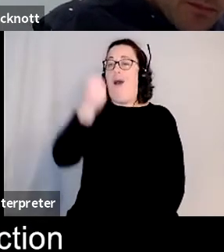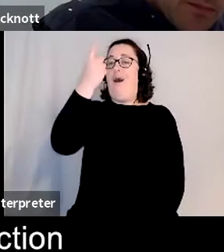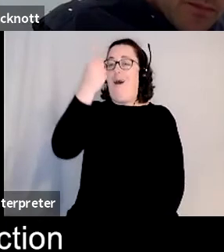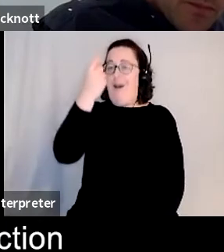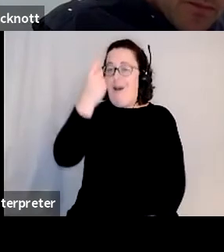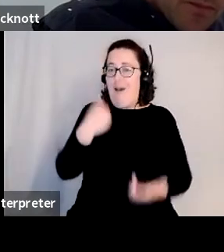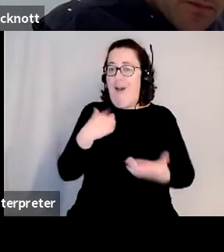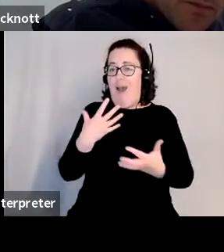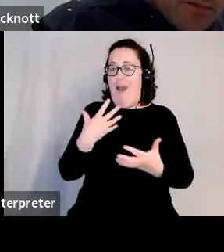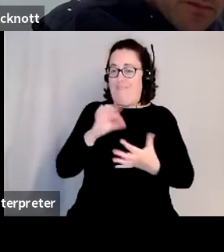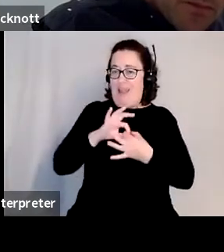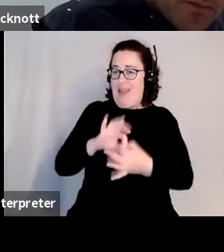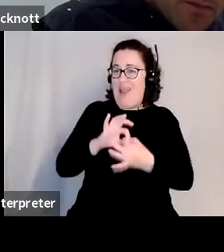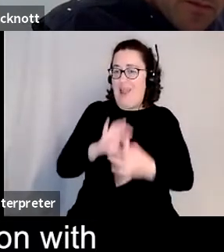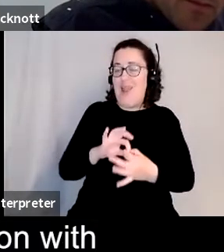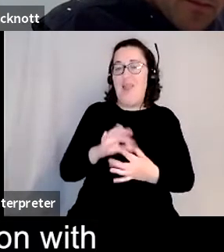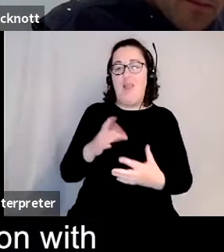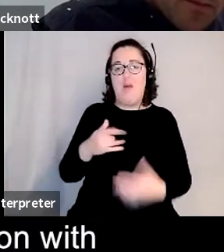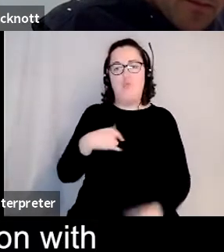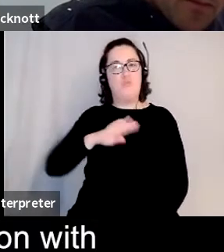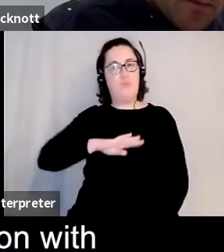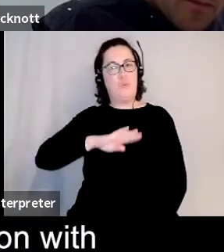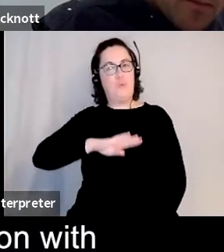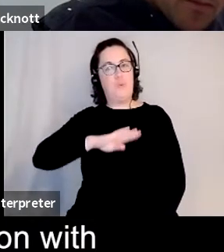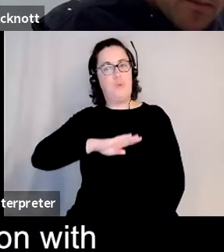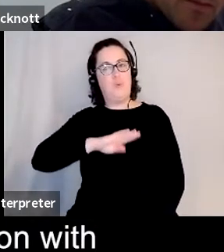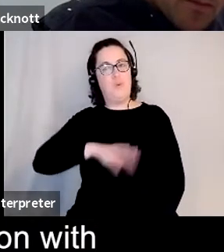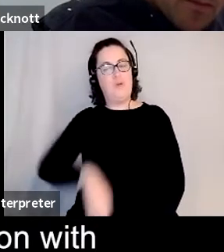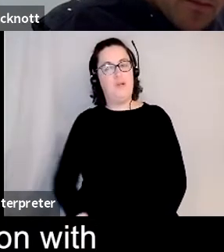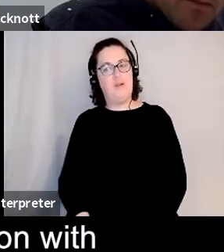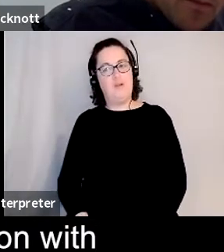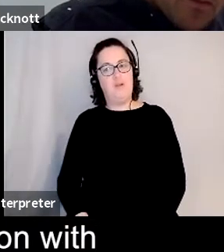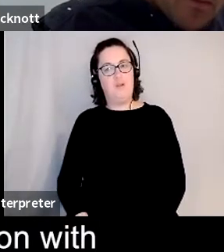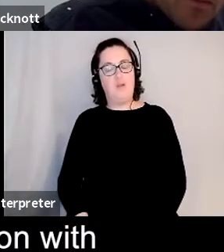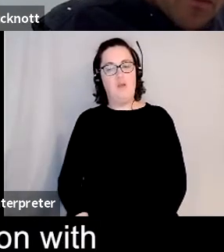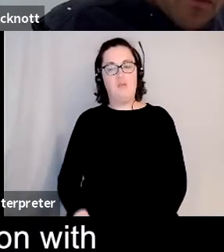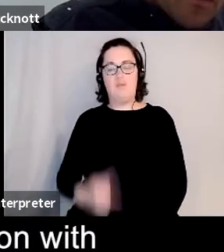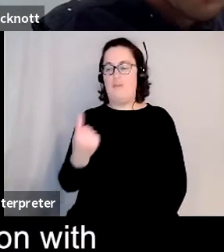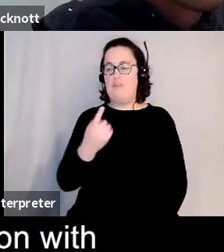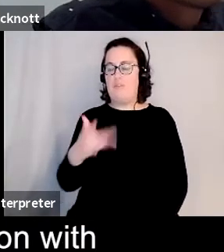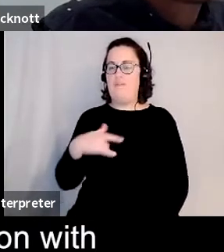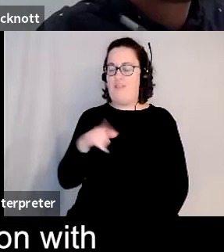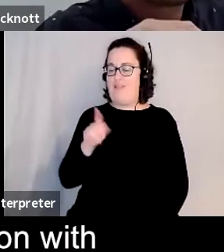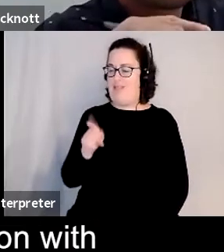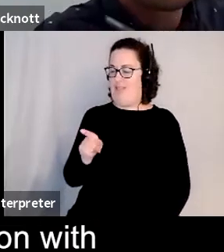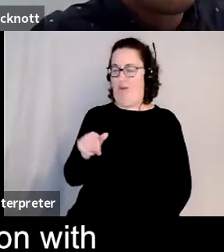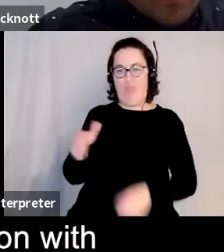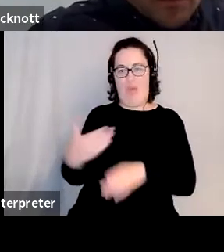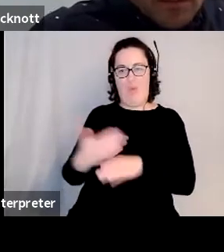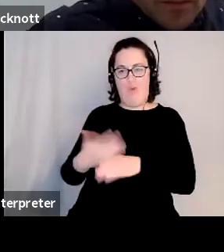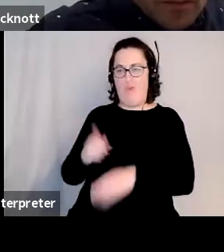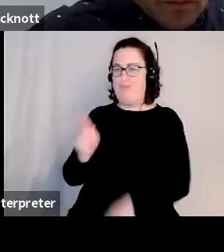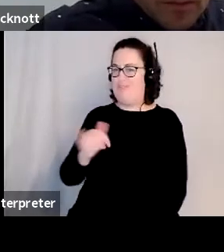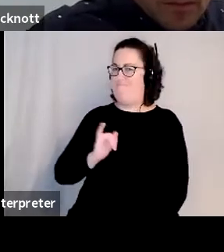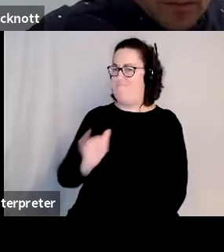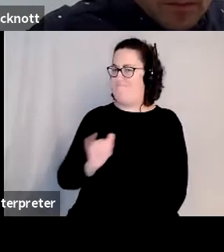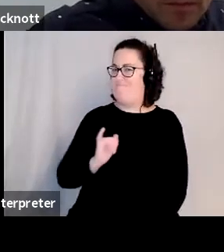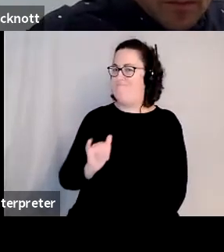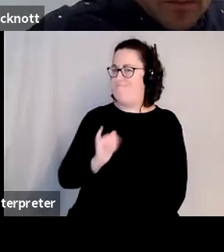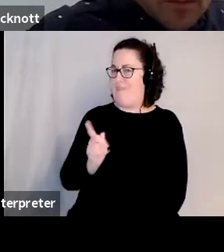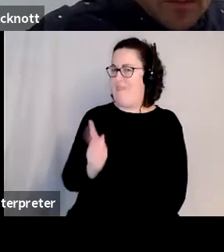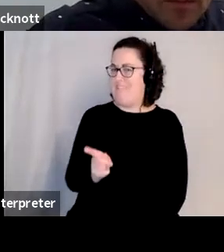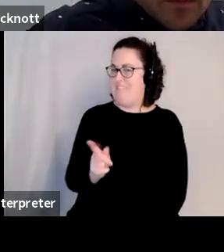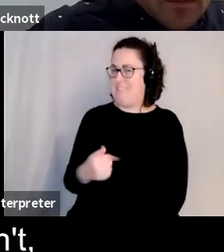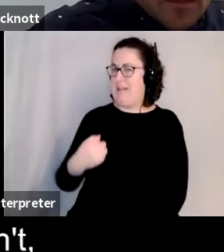uh find uh you know some kind of identification with what i'm doing or saying but um